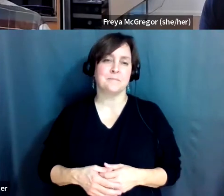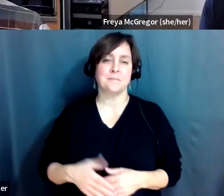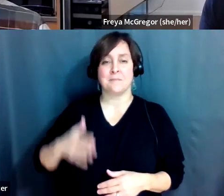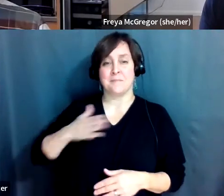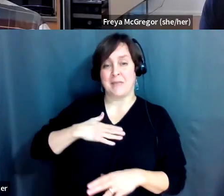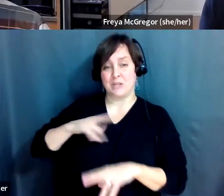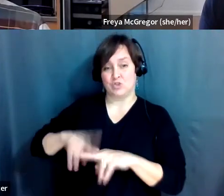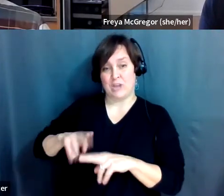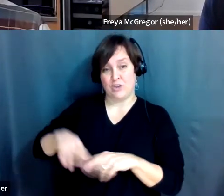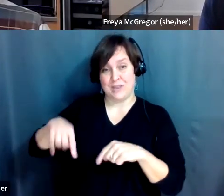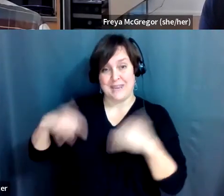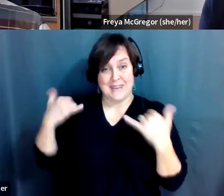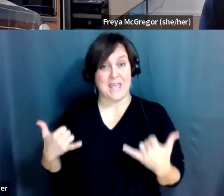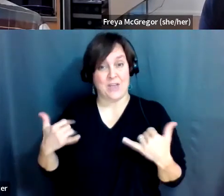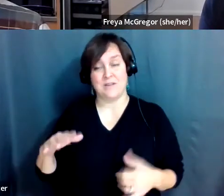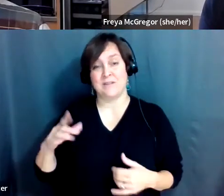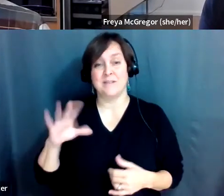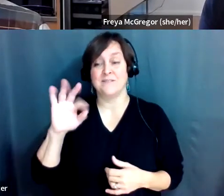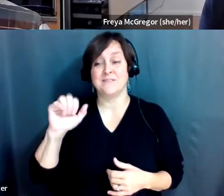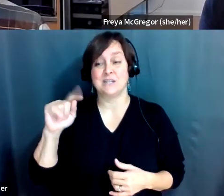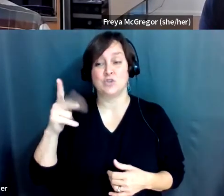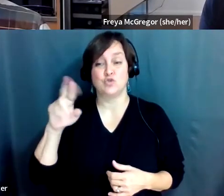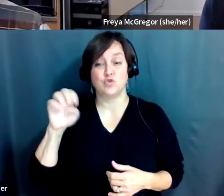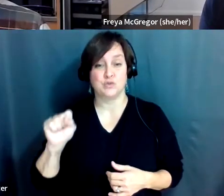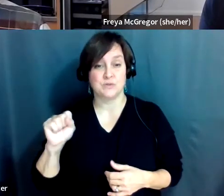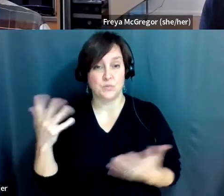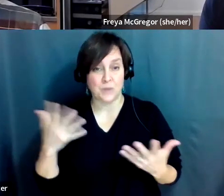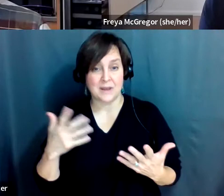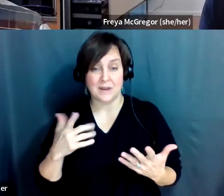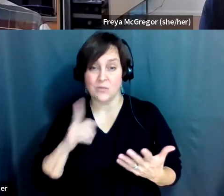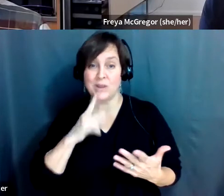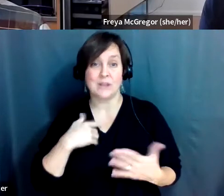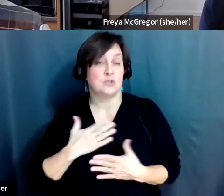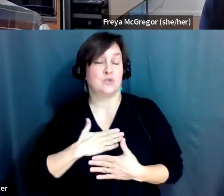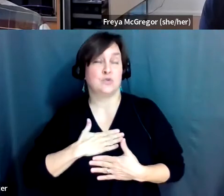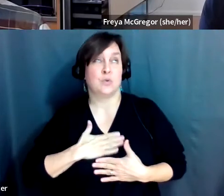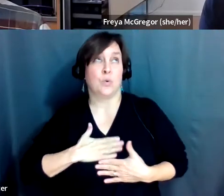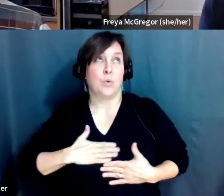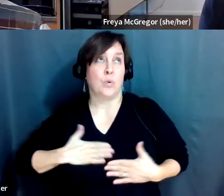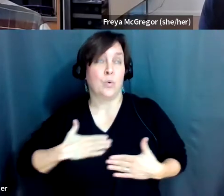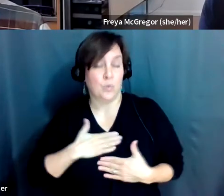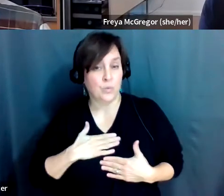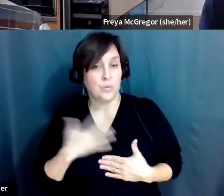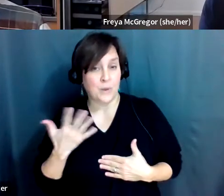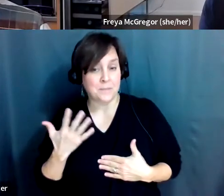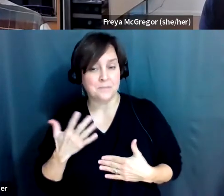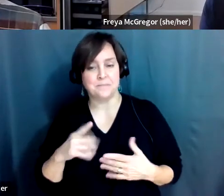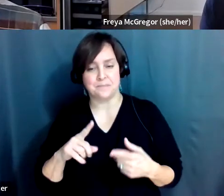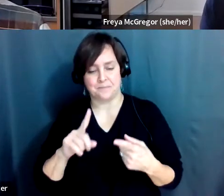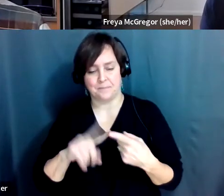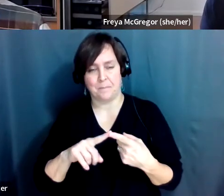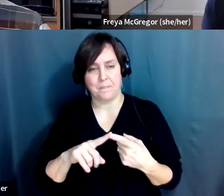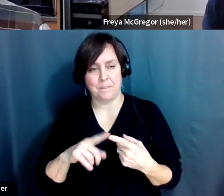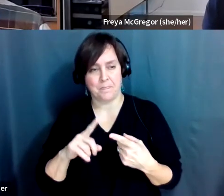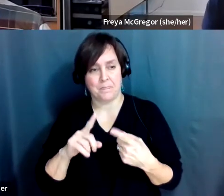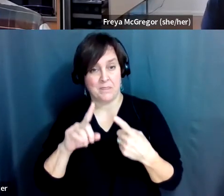my chair that I really, really like, one, I don't have to think